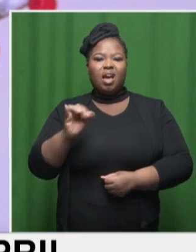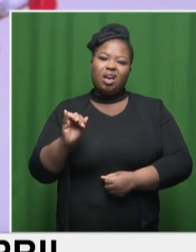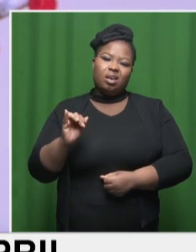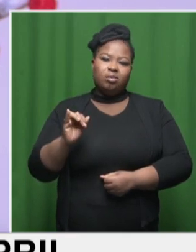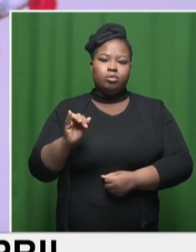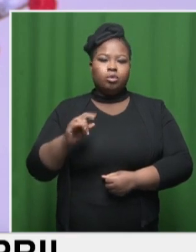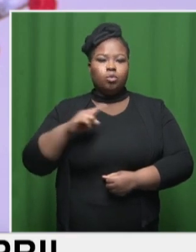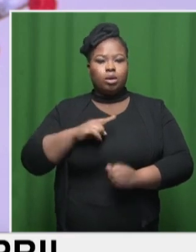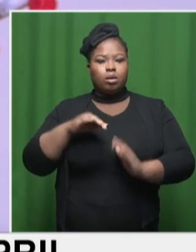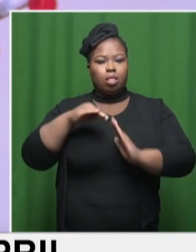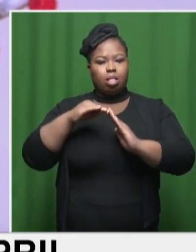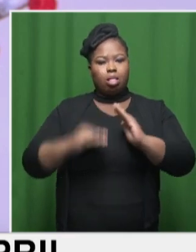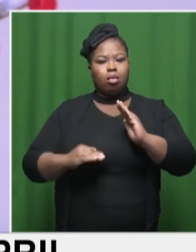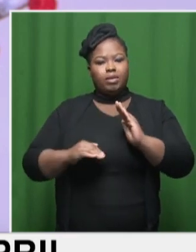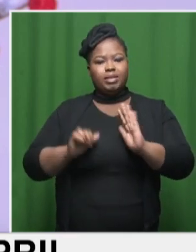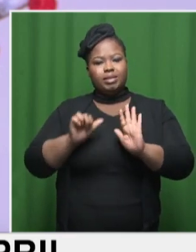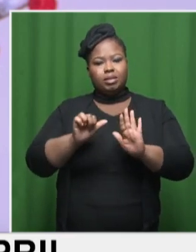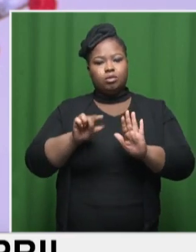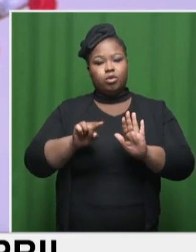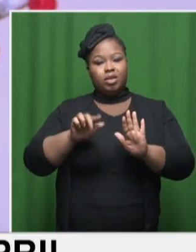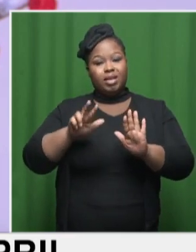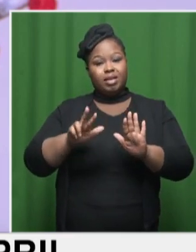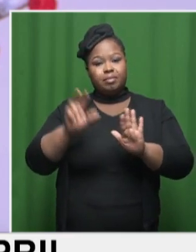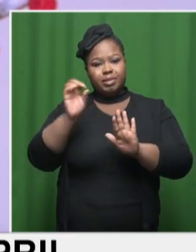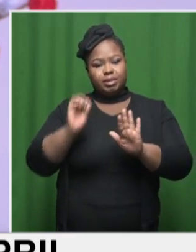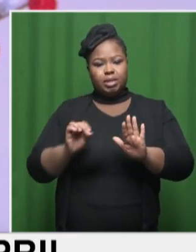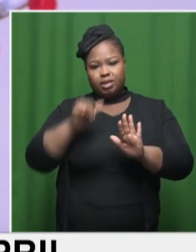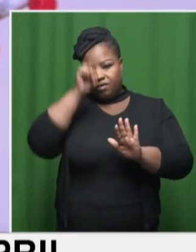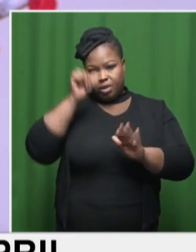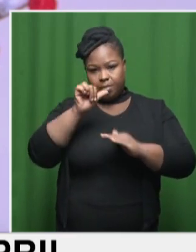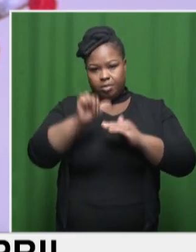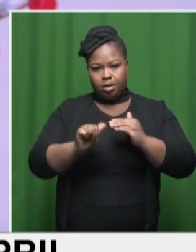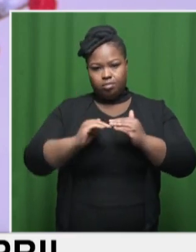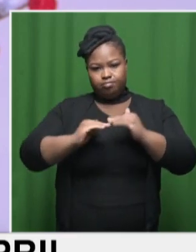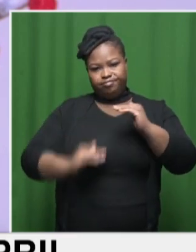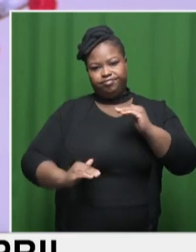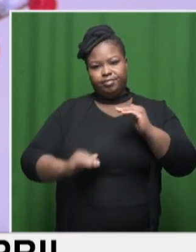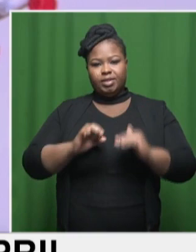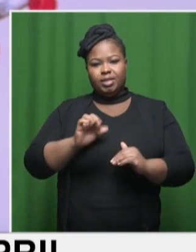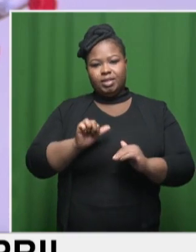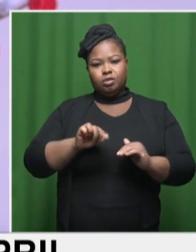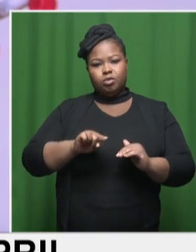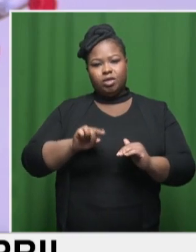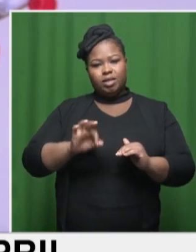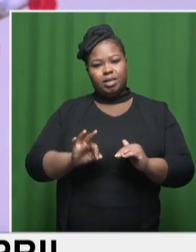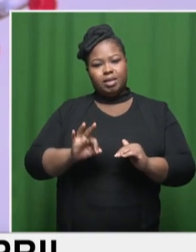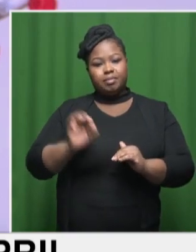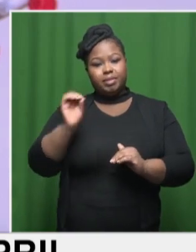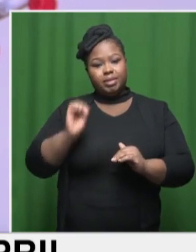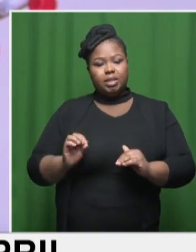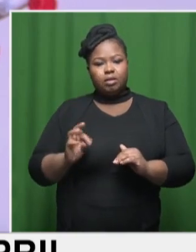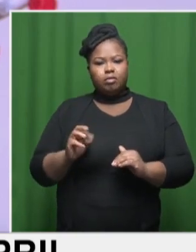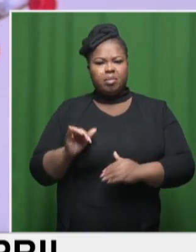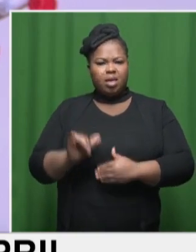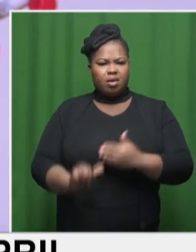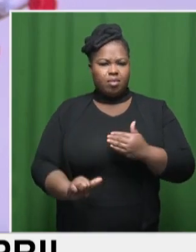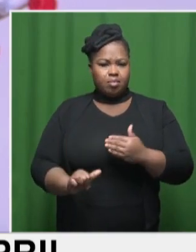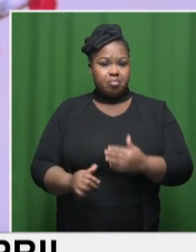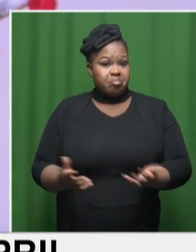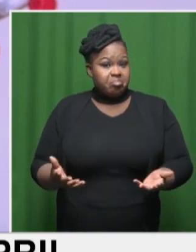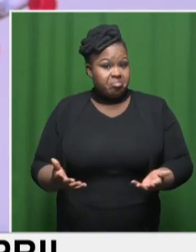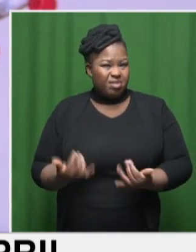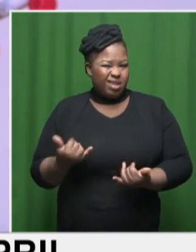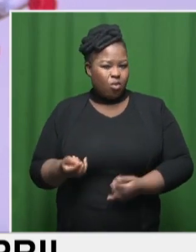saw a decrease from 6.8% in the month of April to 6.3% in the month of May. And that, of course, bringing